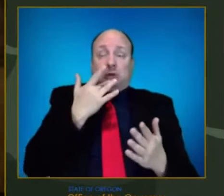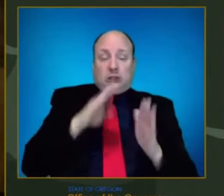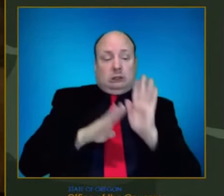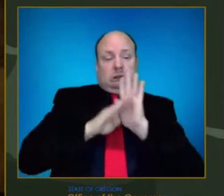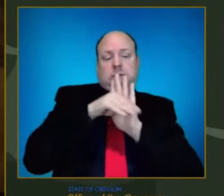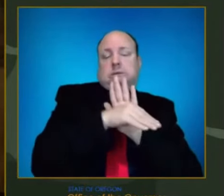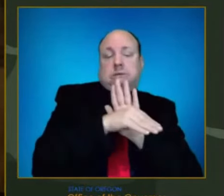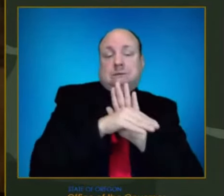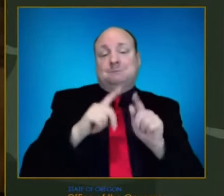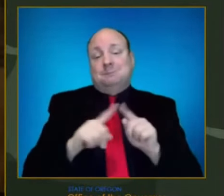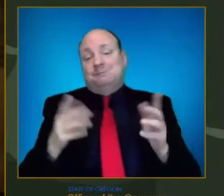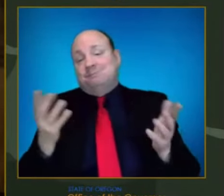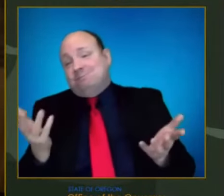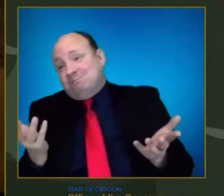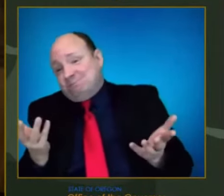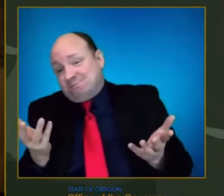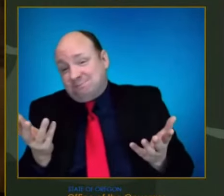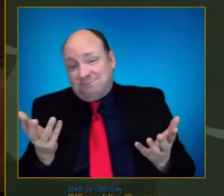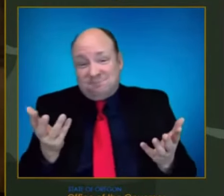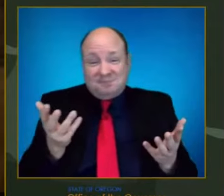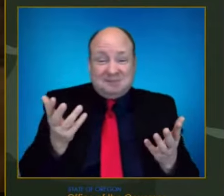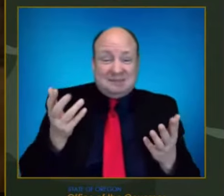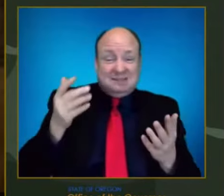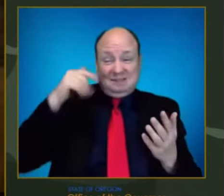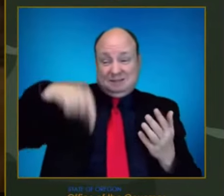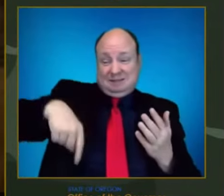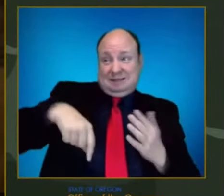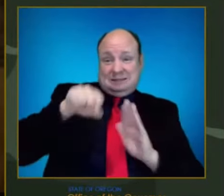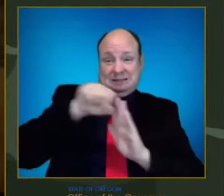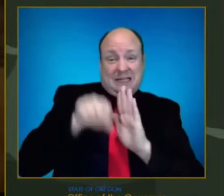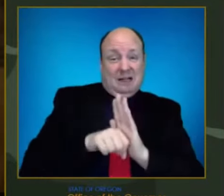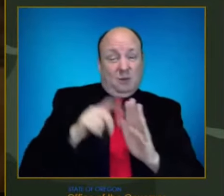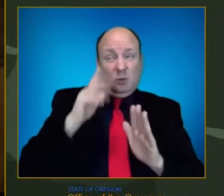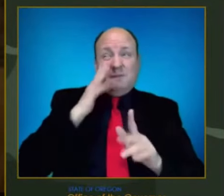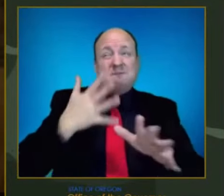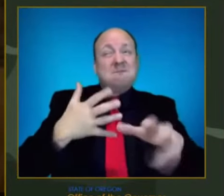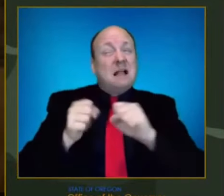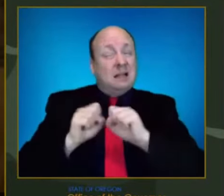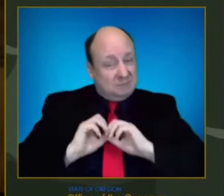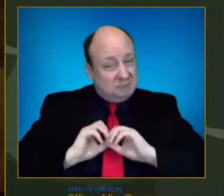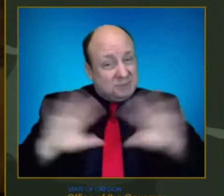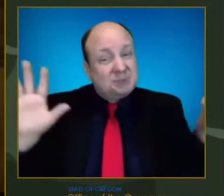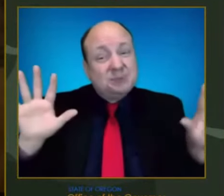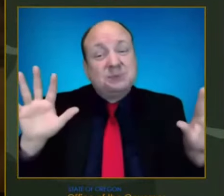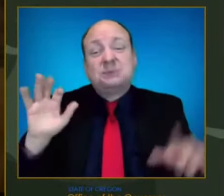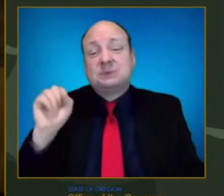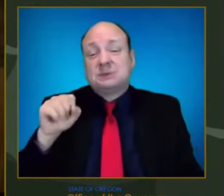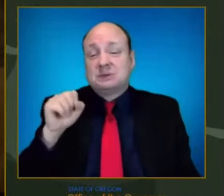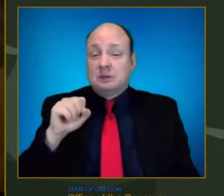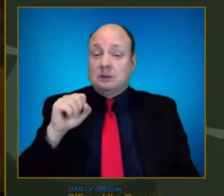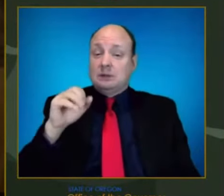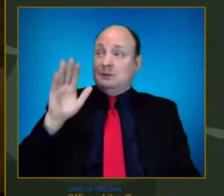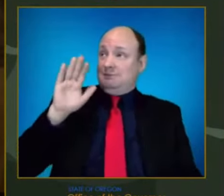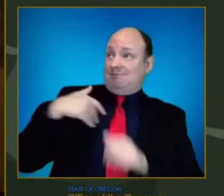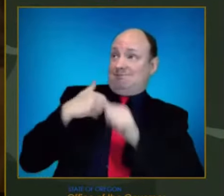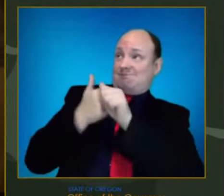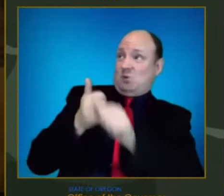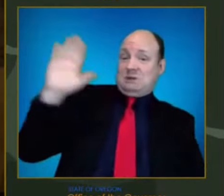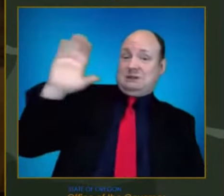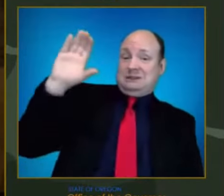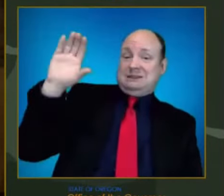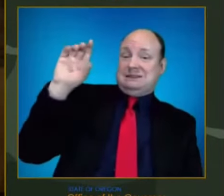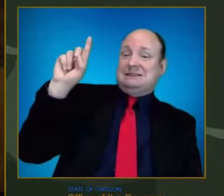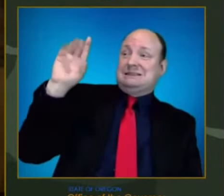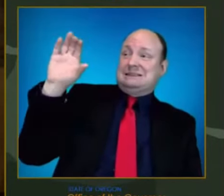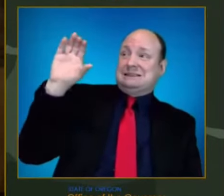and these are the same kind of parameters that are being advised for CDC modeling and other places to try